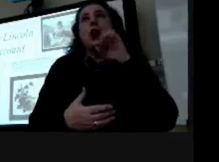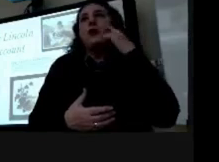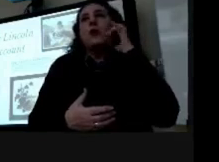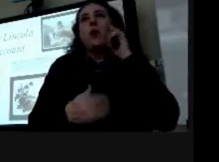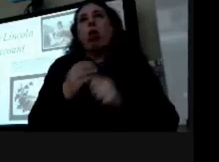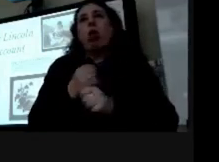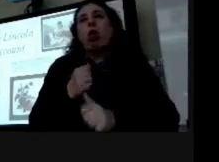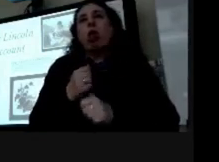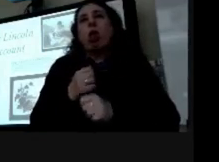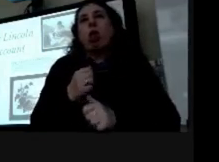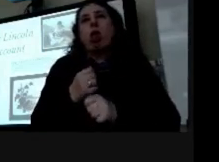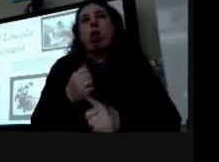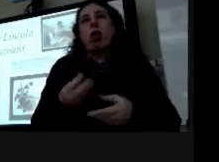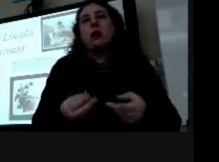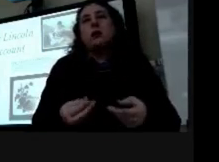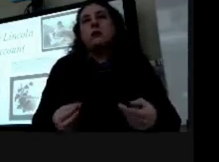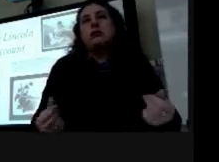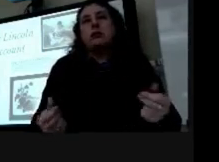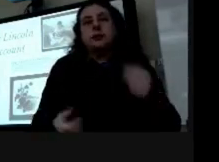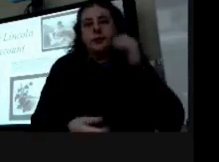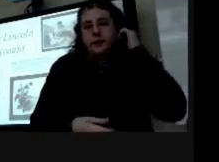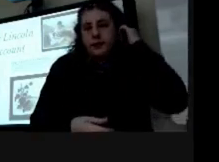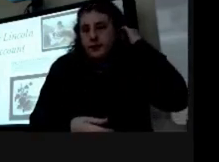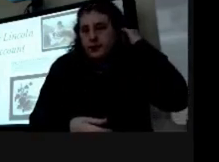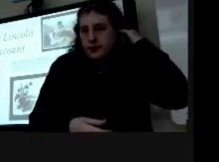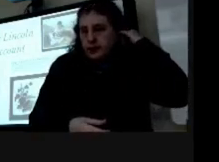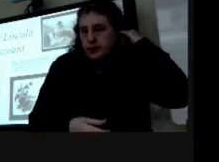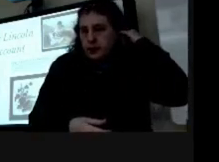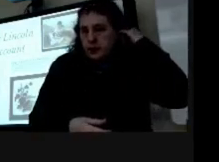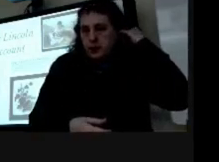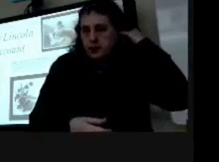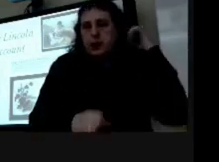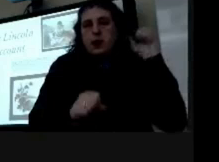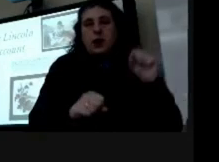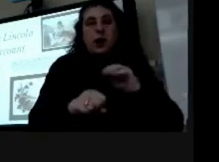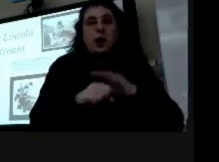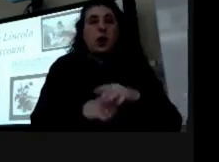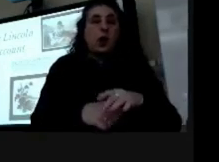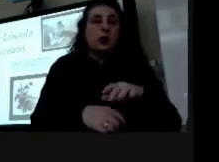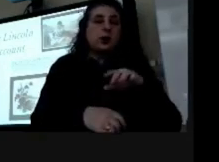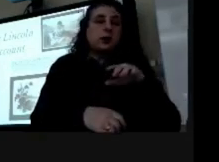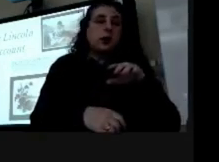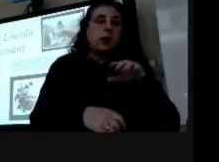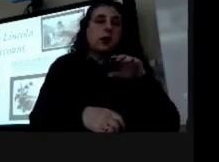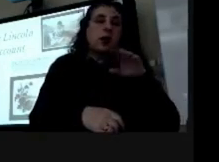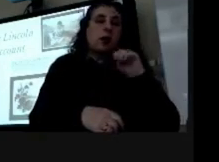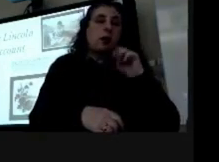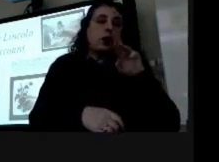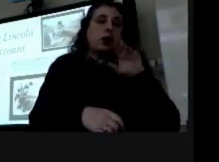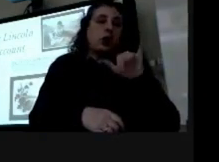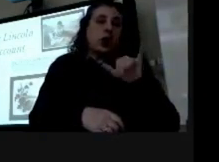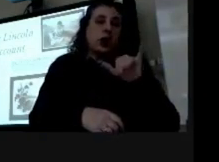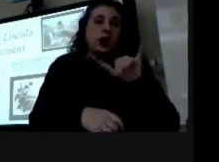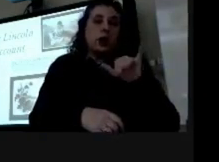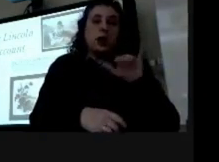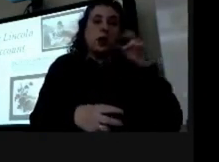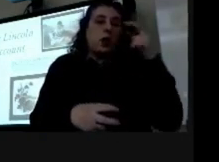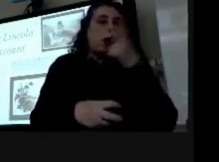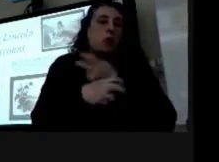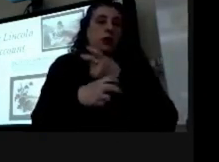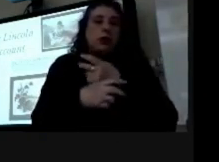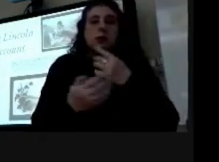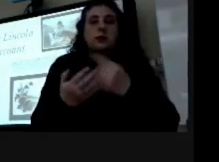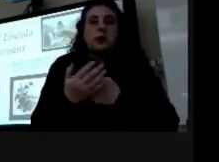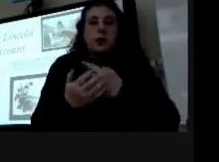this is can cause mercury poisoning but this is like a once in a while sort of thing